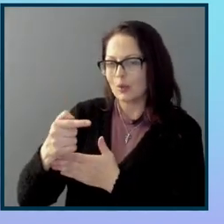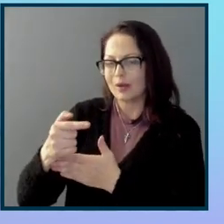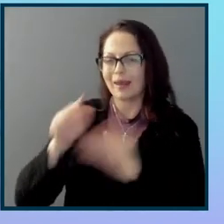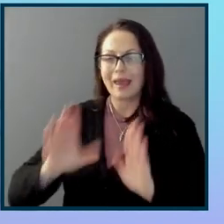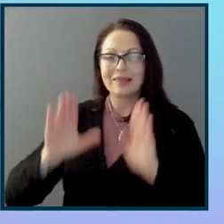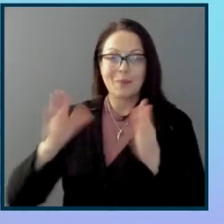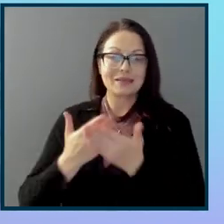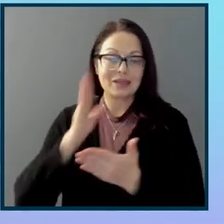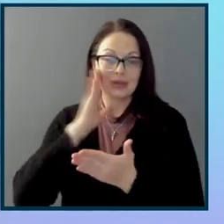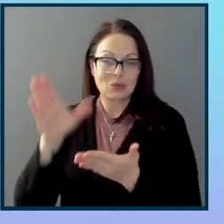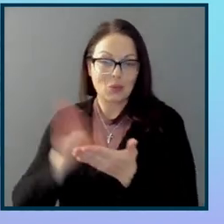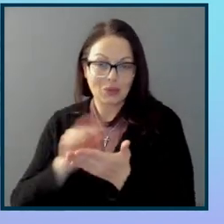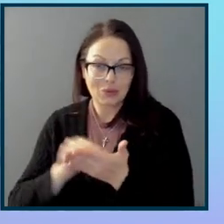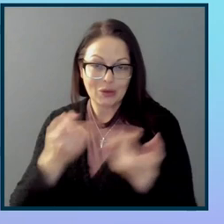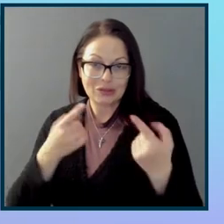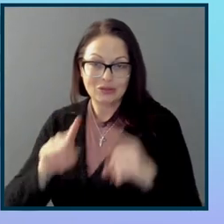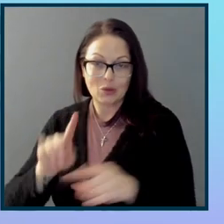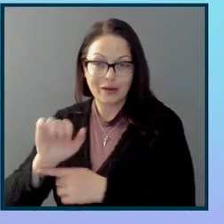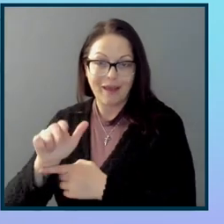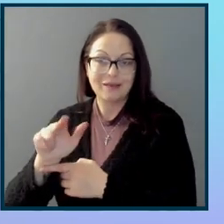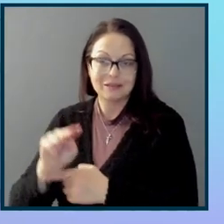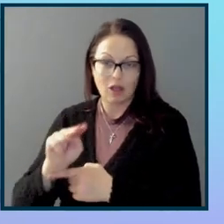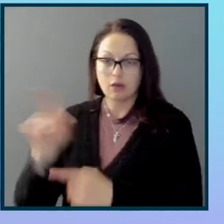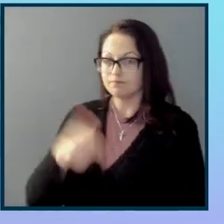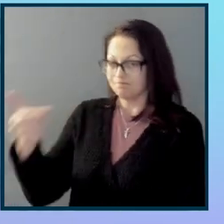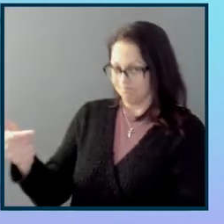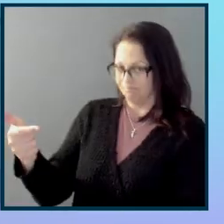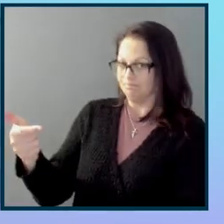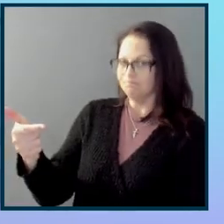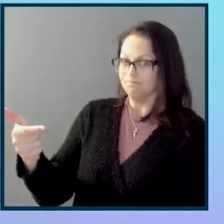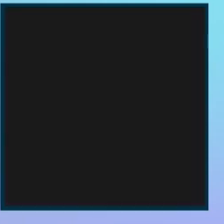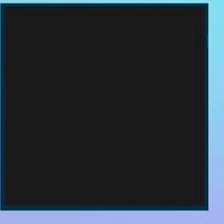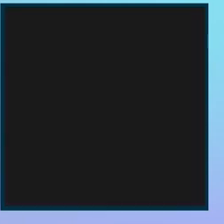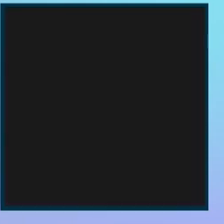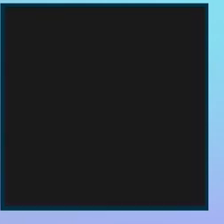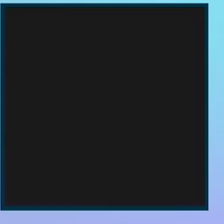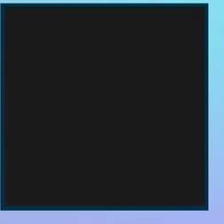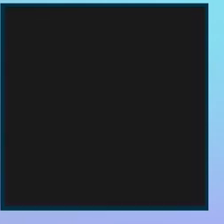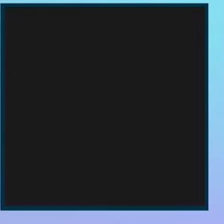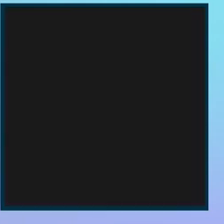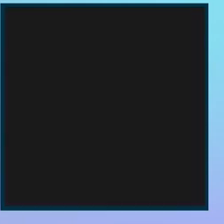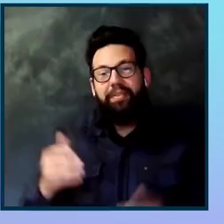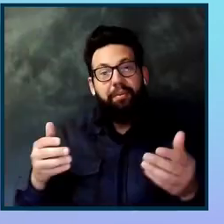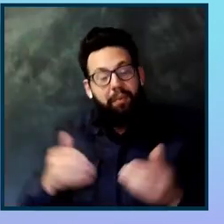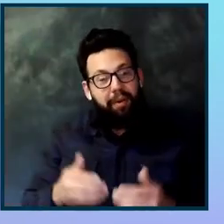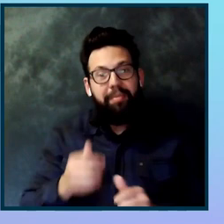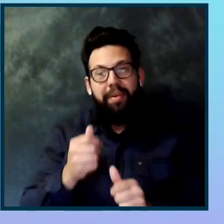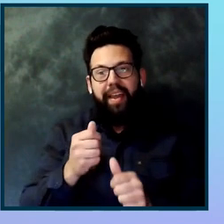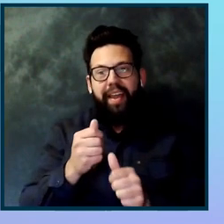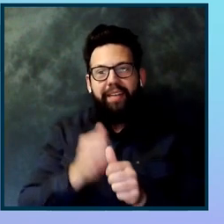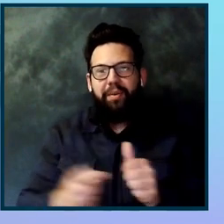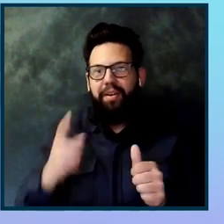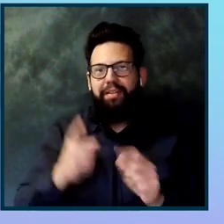learn about during AxeCon. Over to you. Thank you, Preeti. Well, uh, welcome everybody from all over the